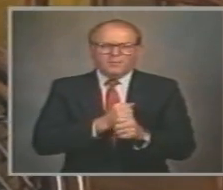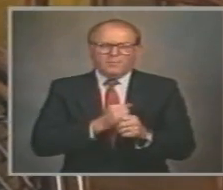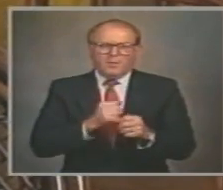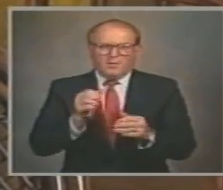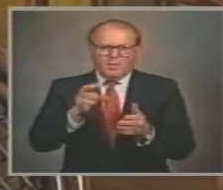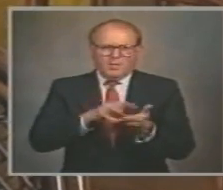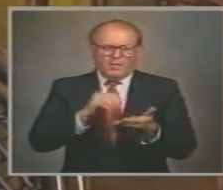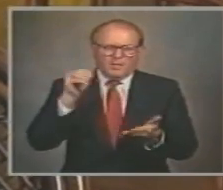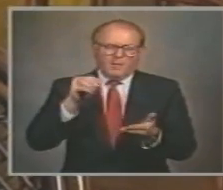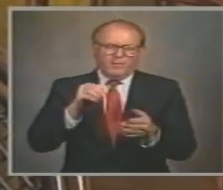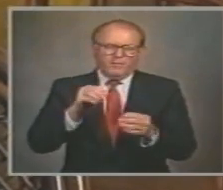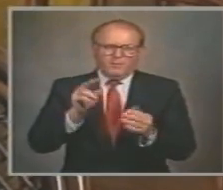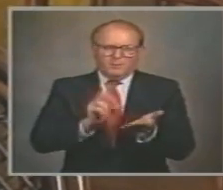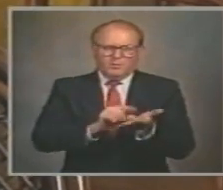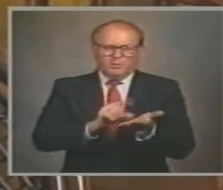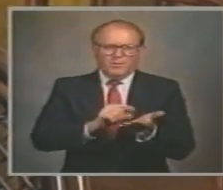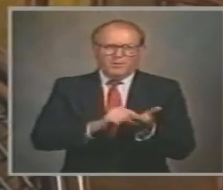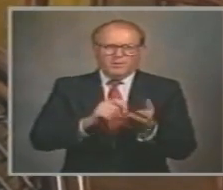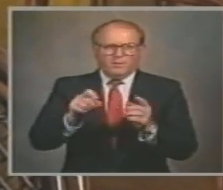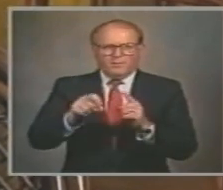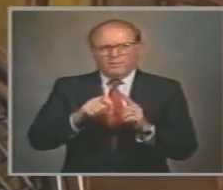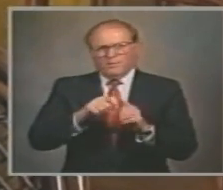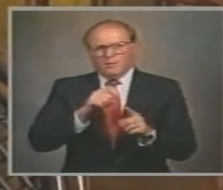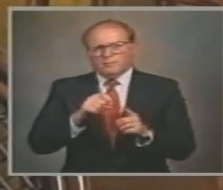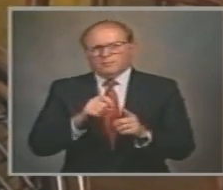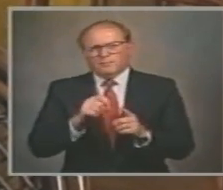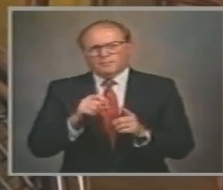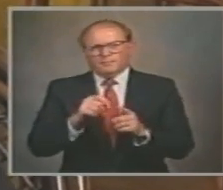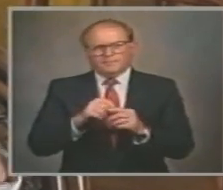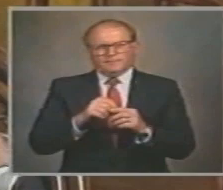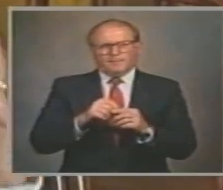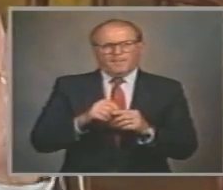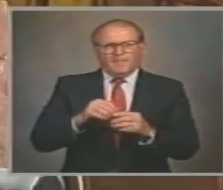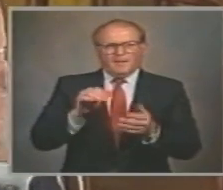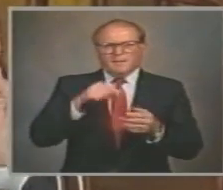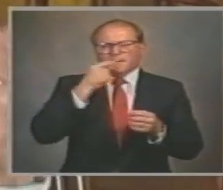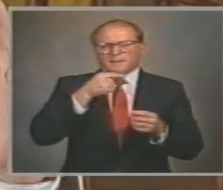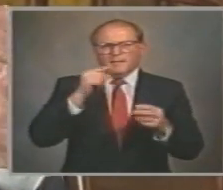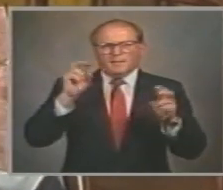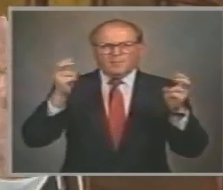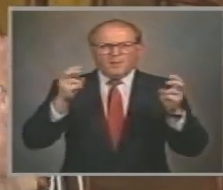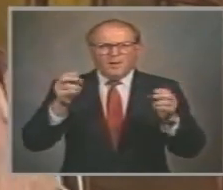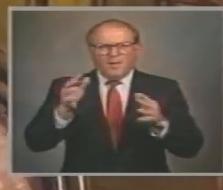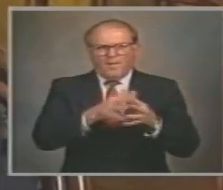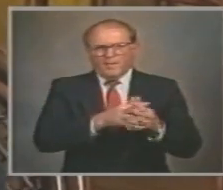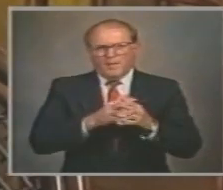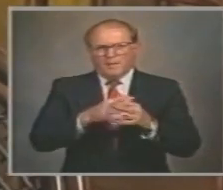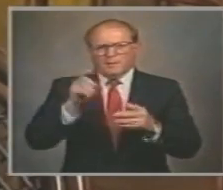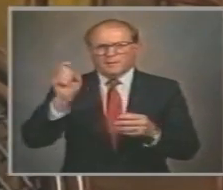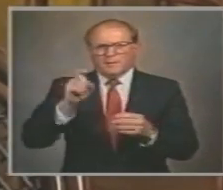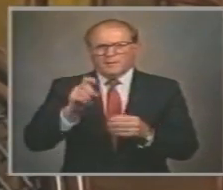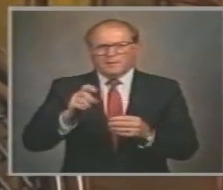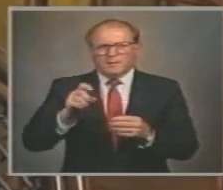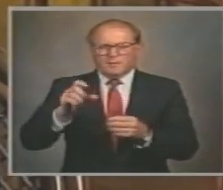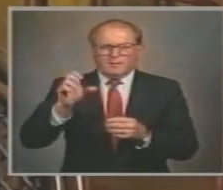In it is an Associated Press story The headline of which says America needs spirituality